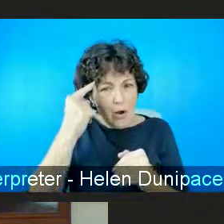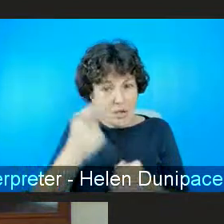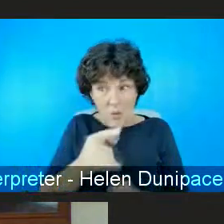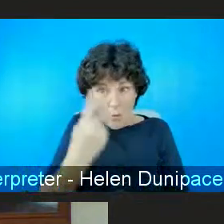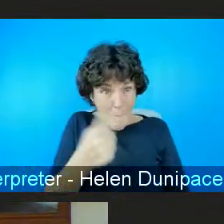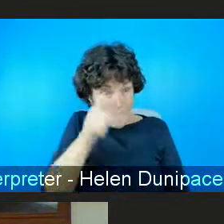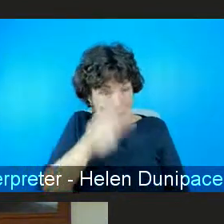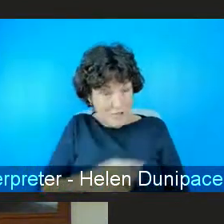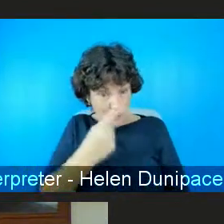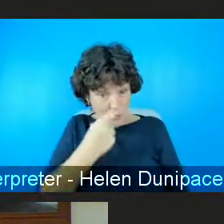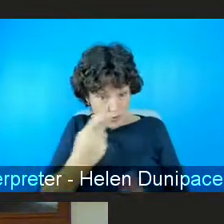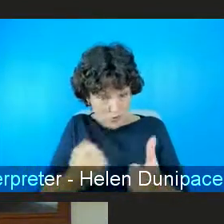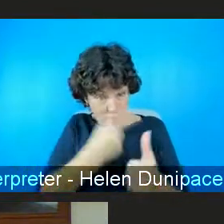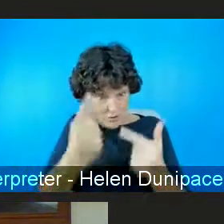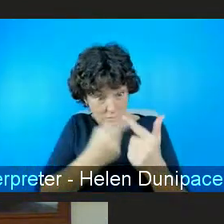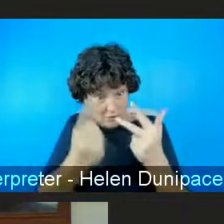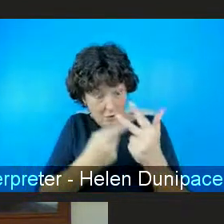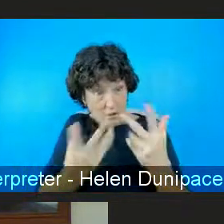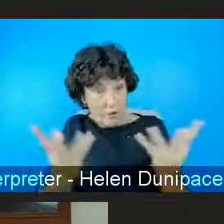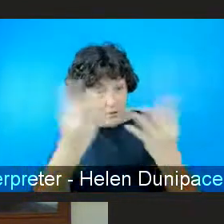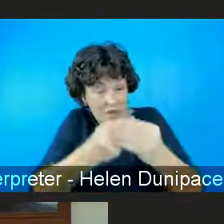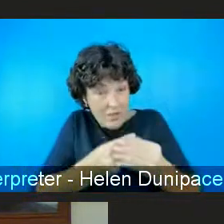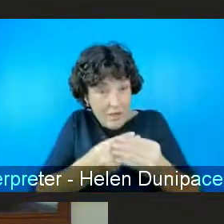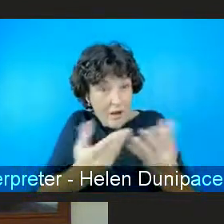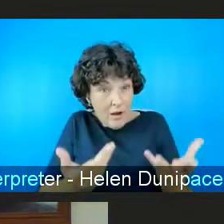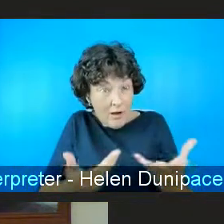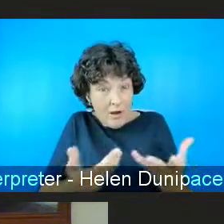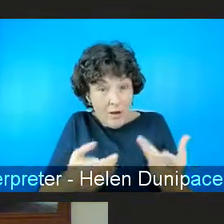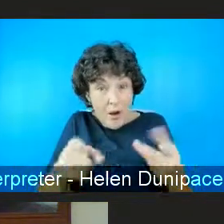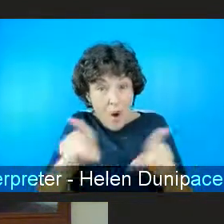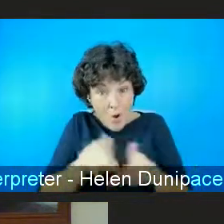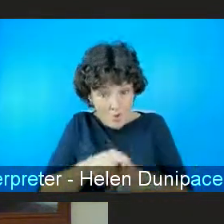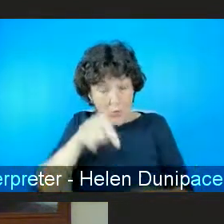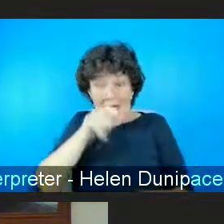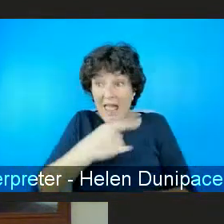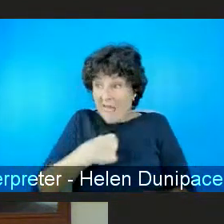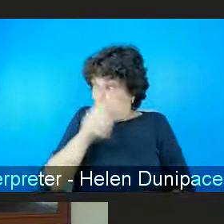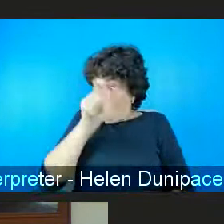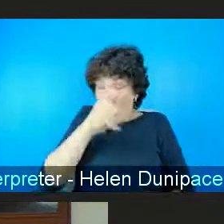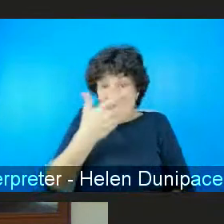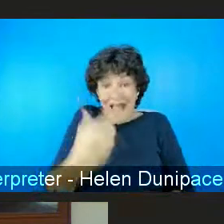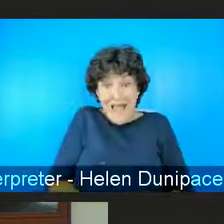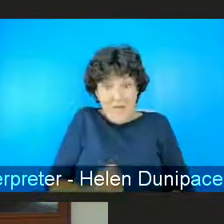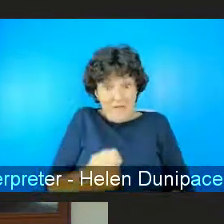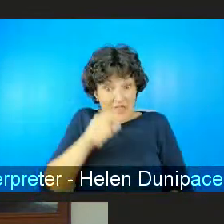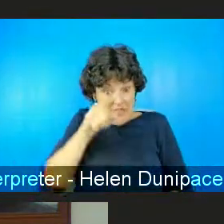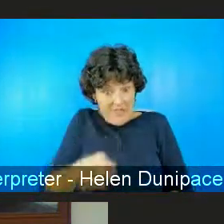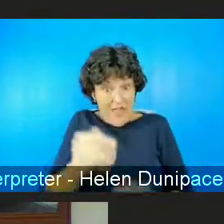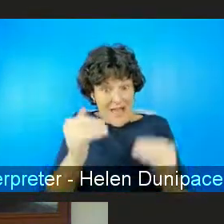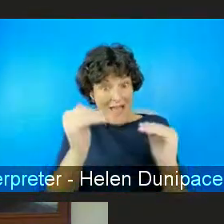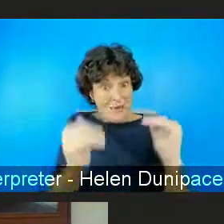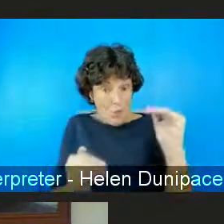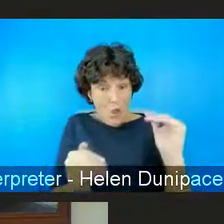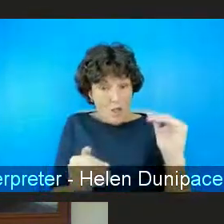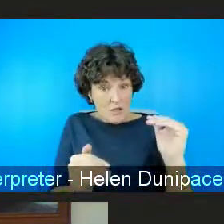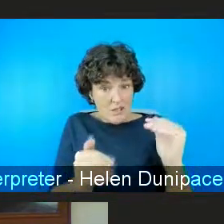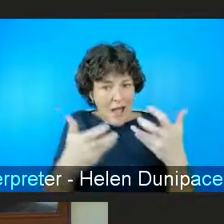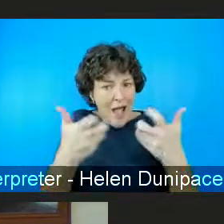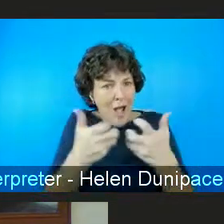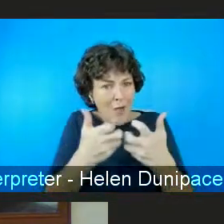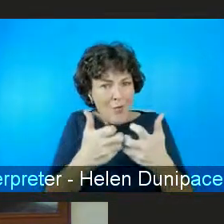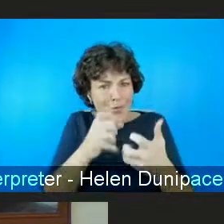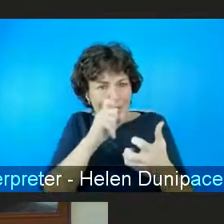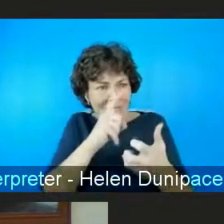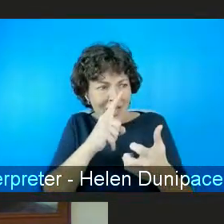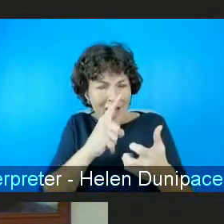inequalities um risk make you know respond or work together um and